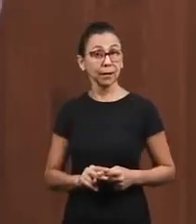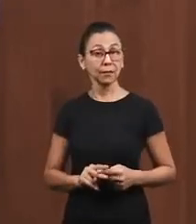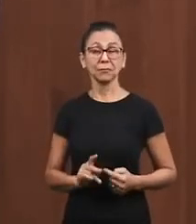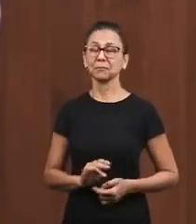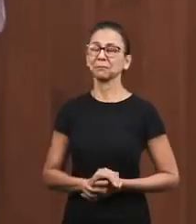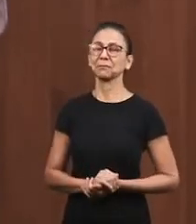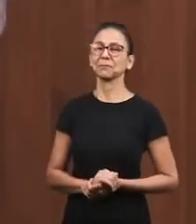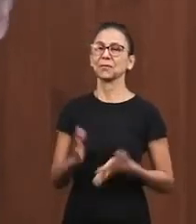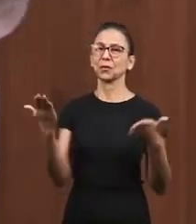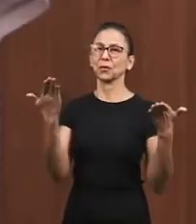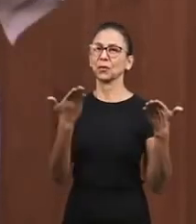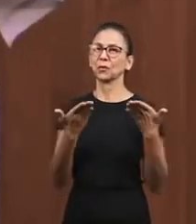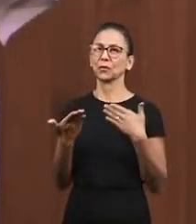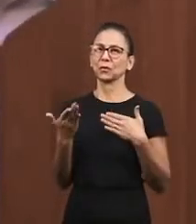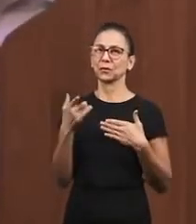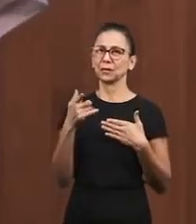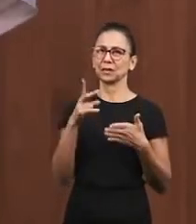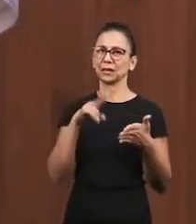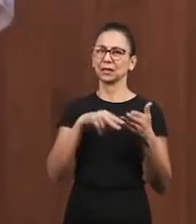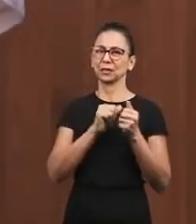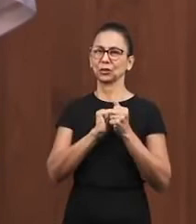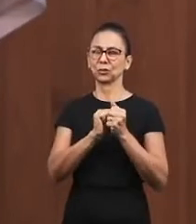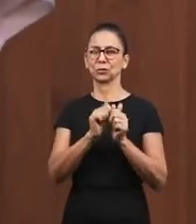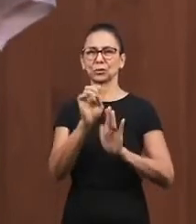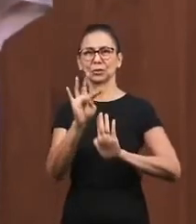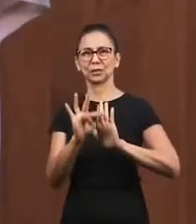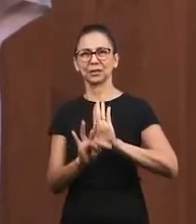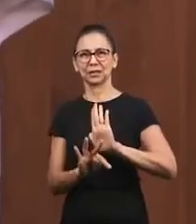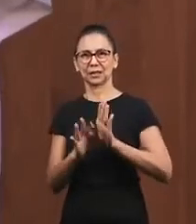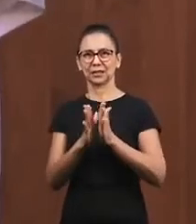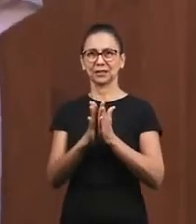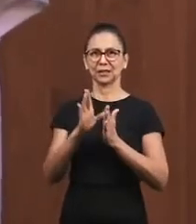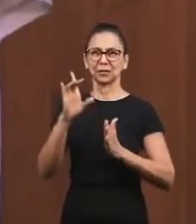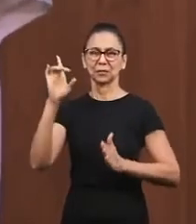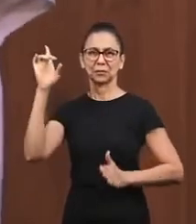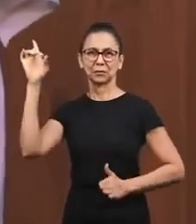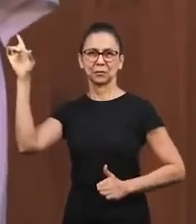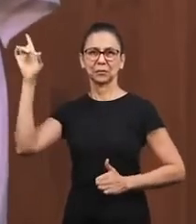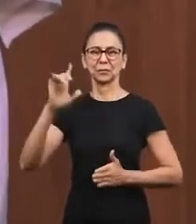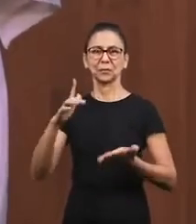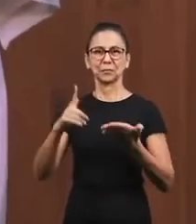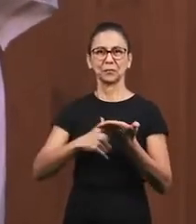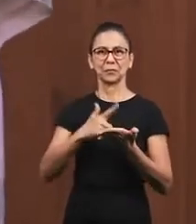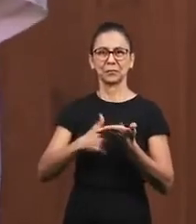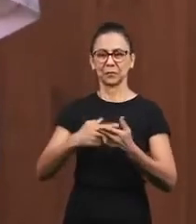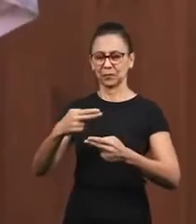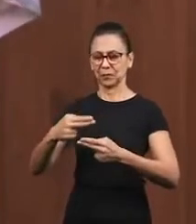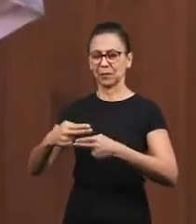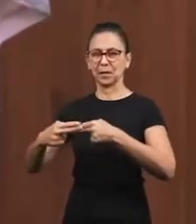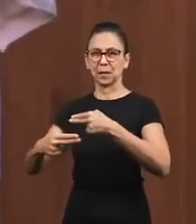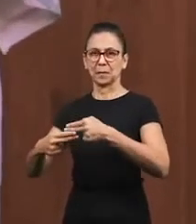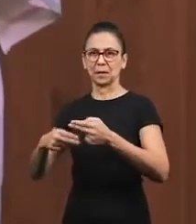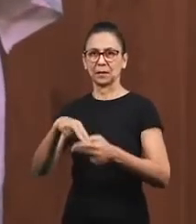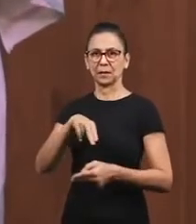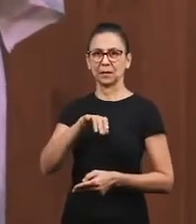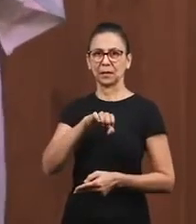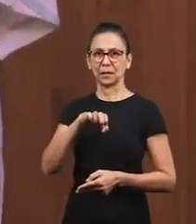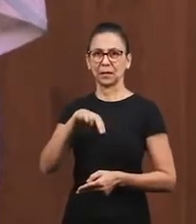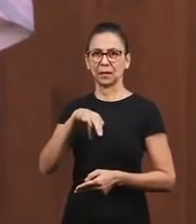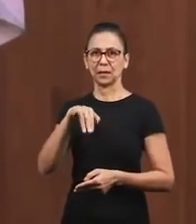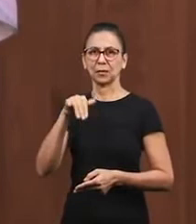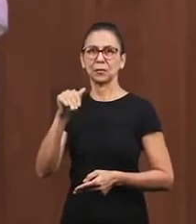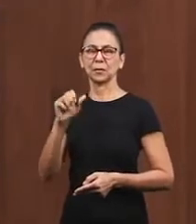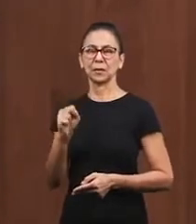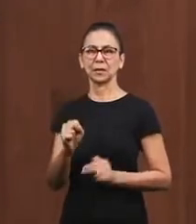this class I invite you to read with me a text in the word of God that is in the book of Nehemiah chapter